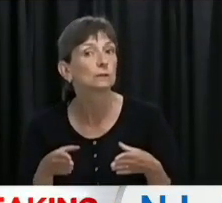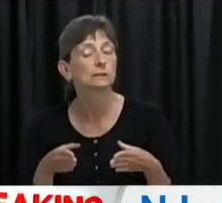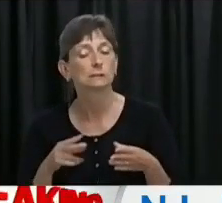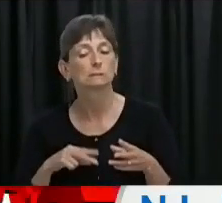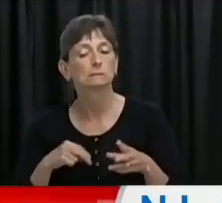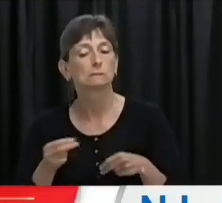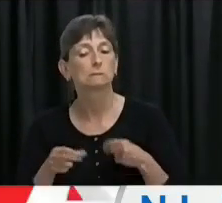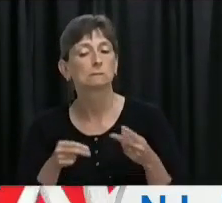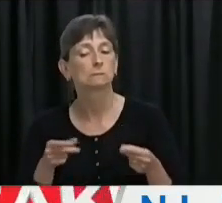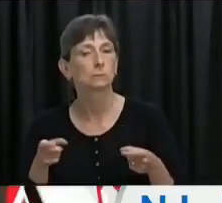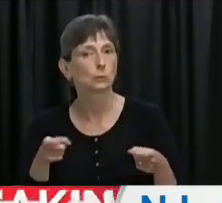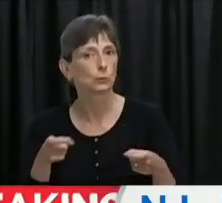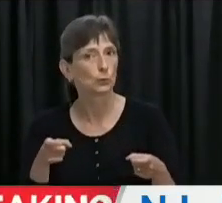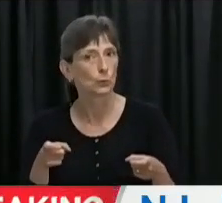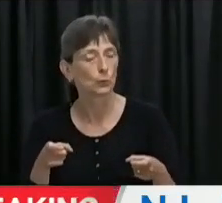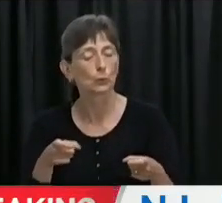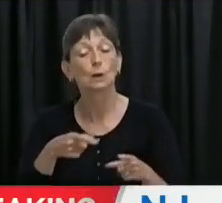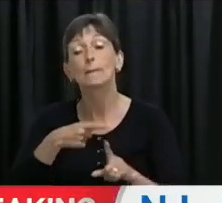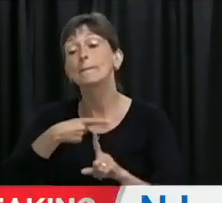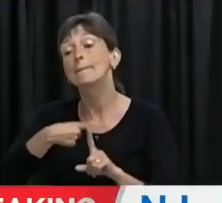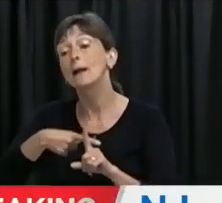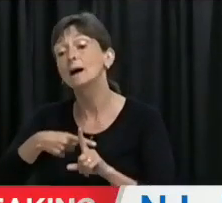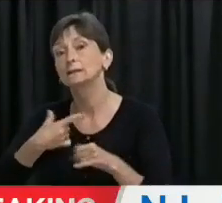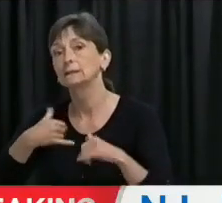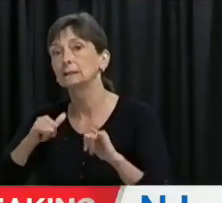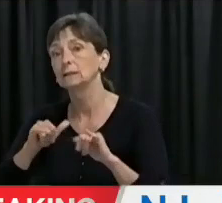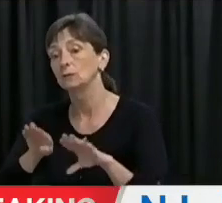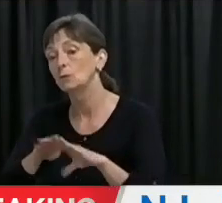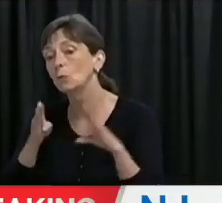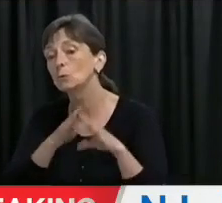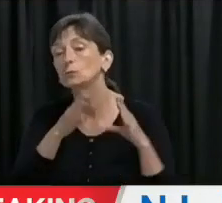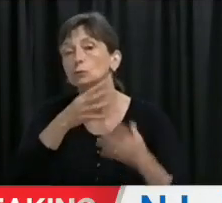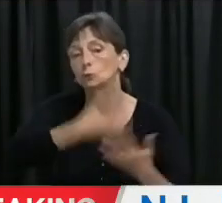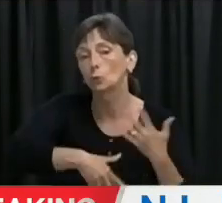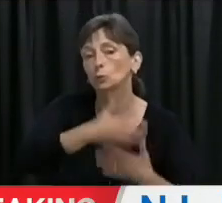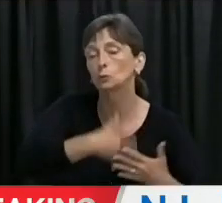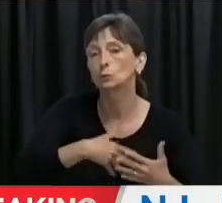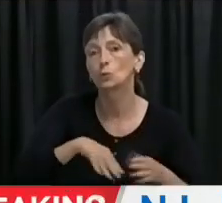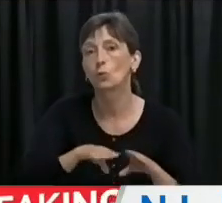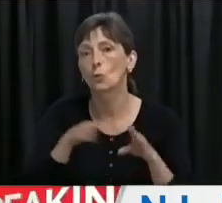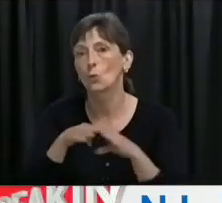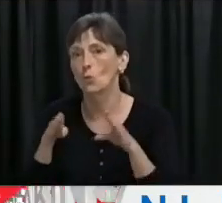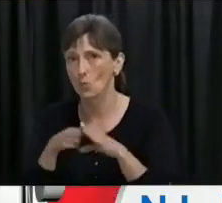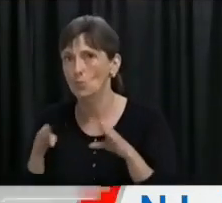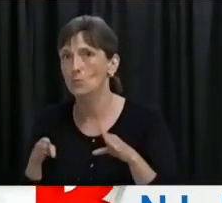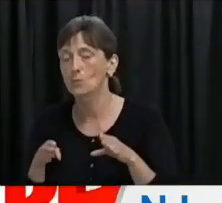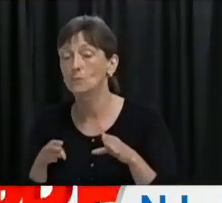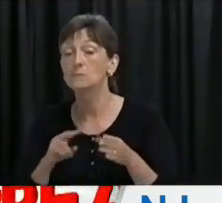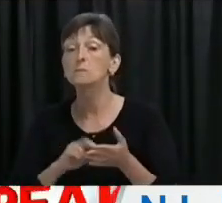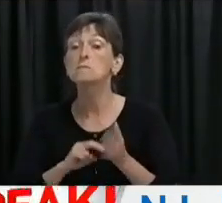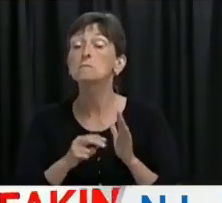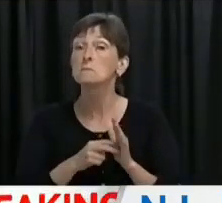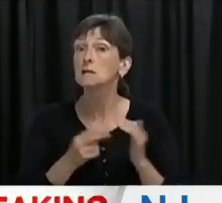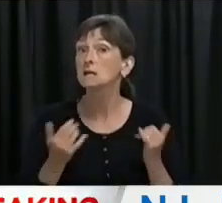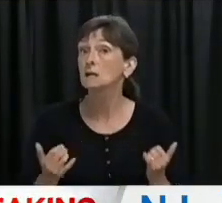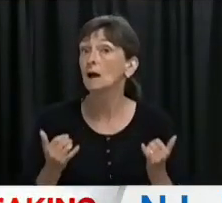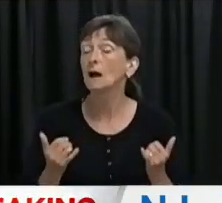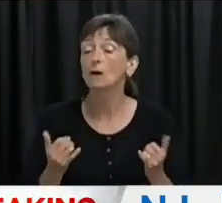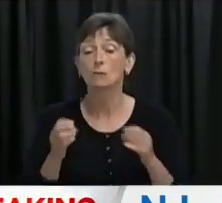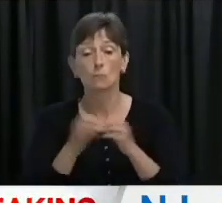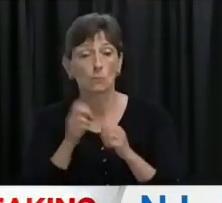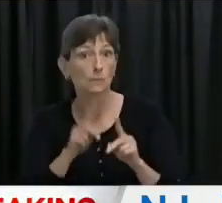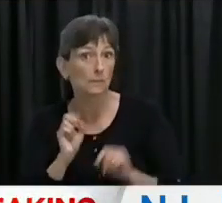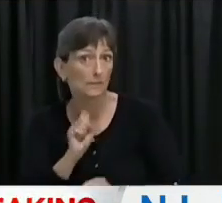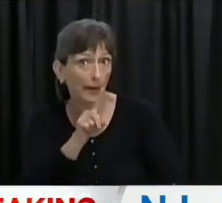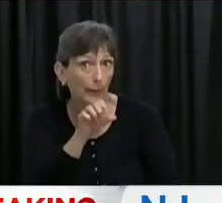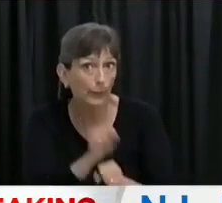further reopening social and business activities, which ultimately means that we get more residents back